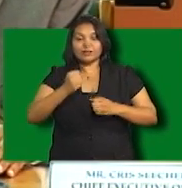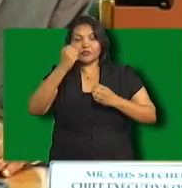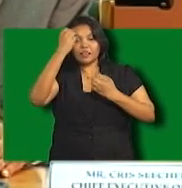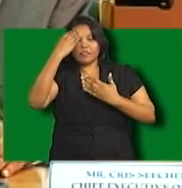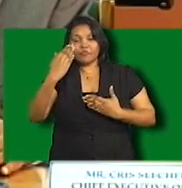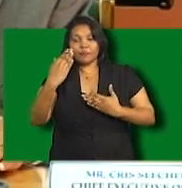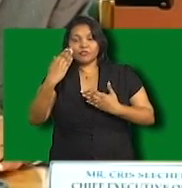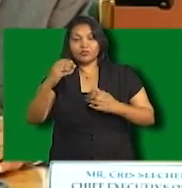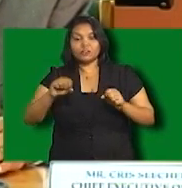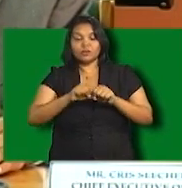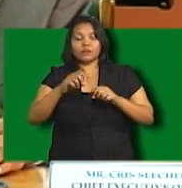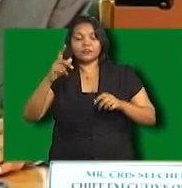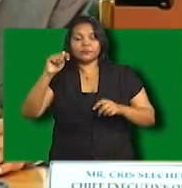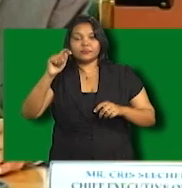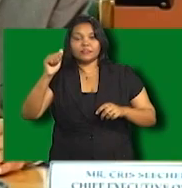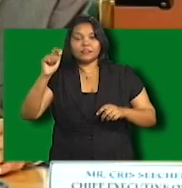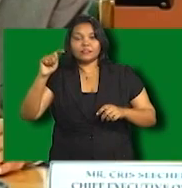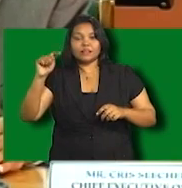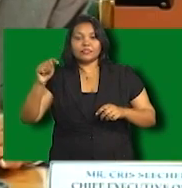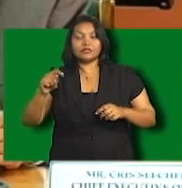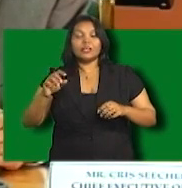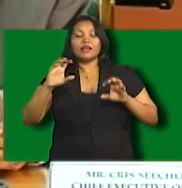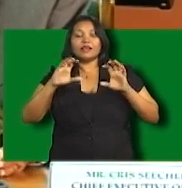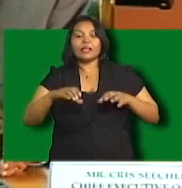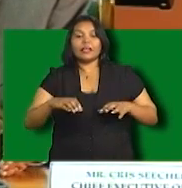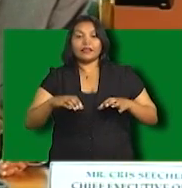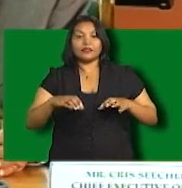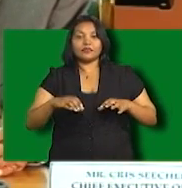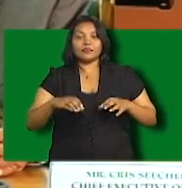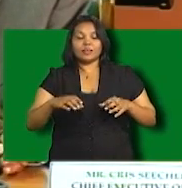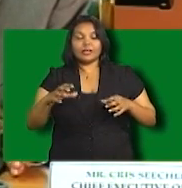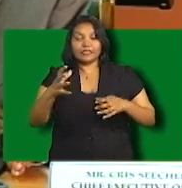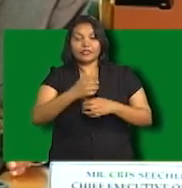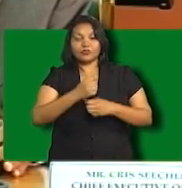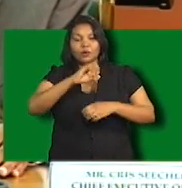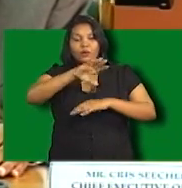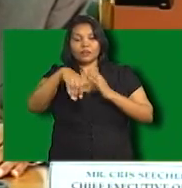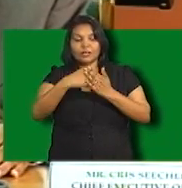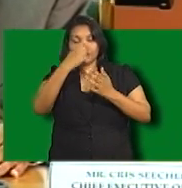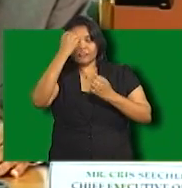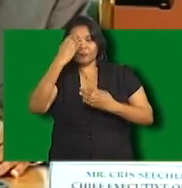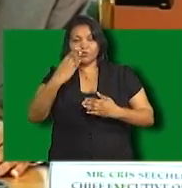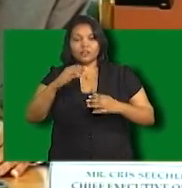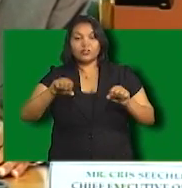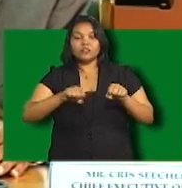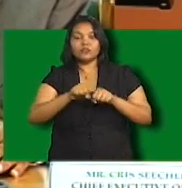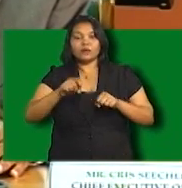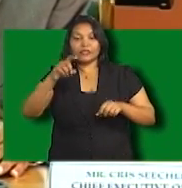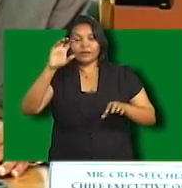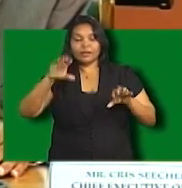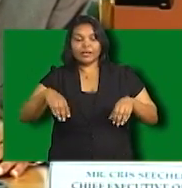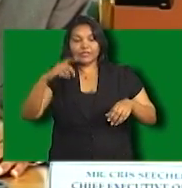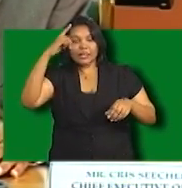will be made to the authority upon which we will make further recommendations to our board, to our policy